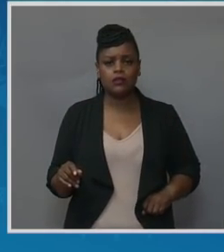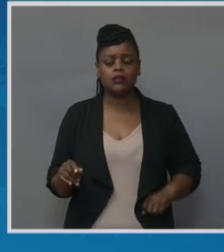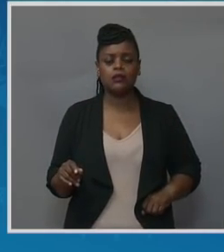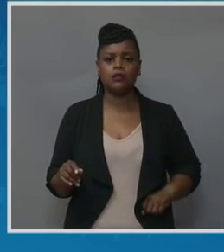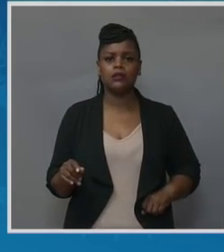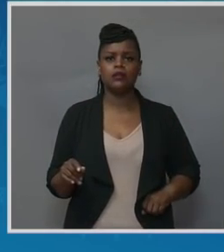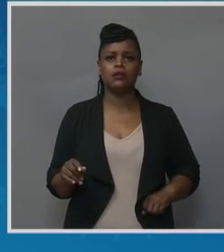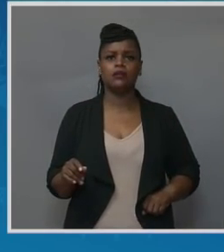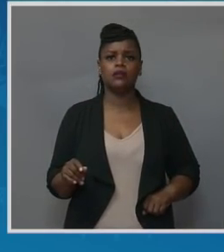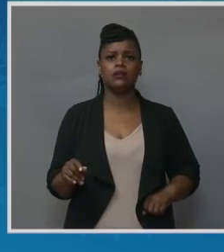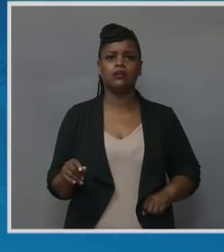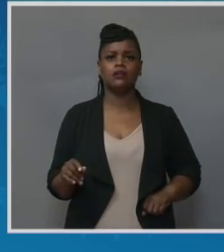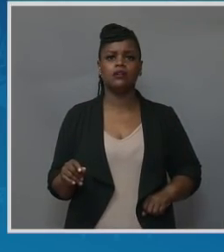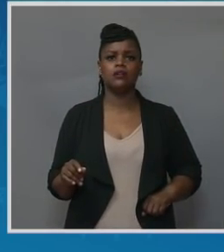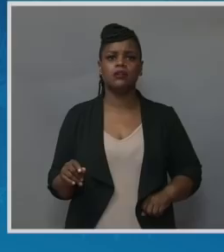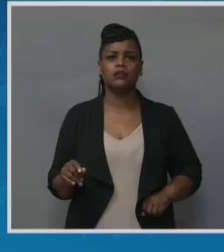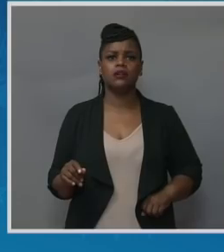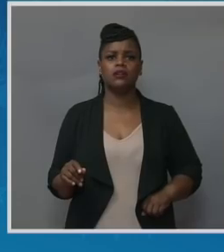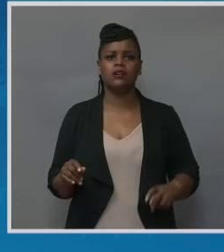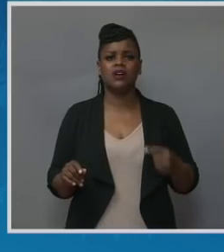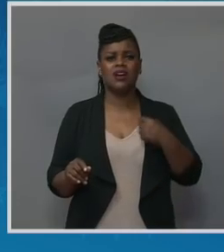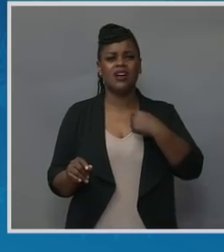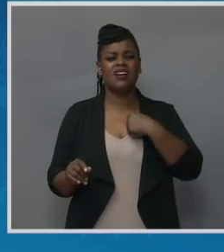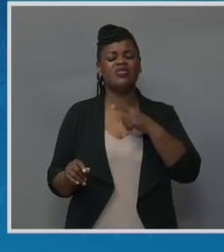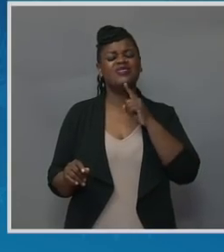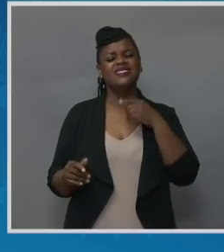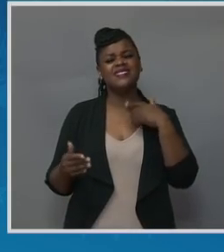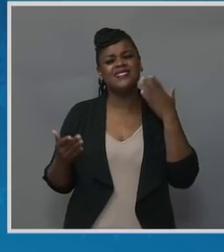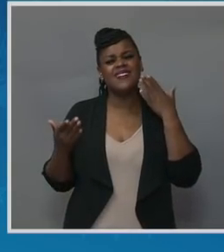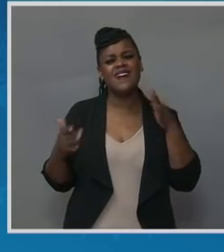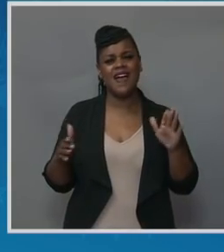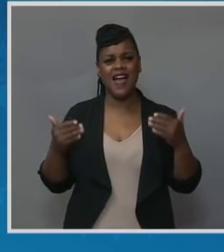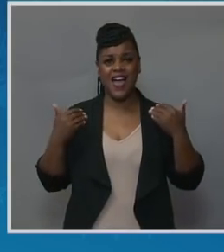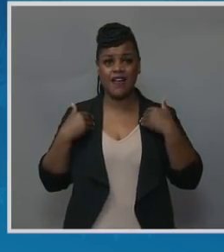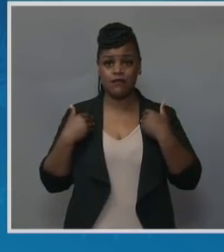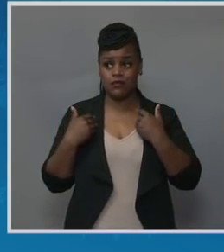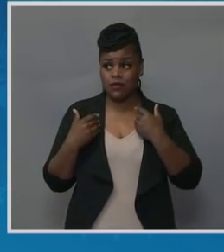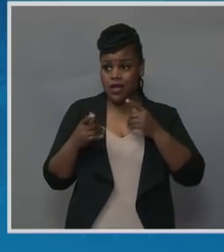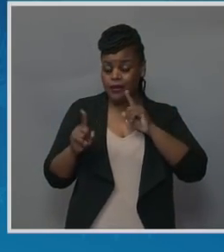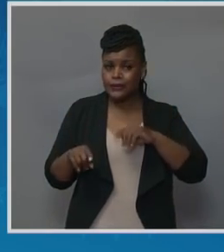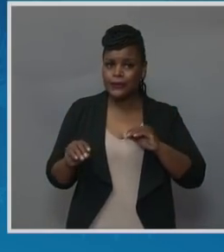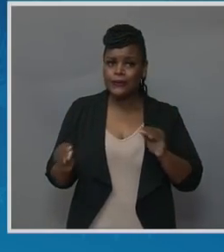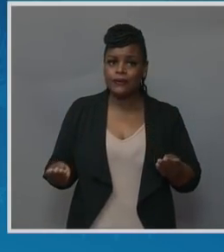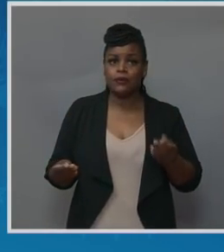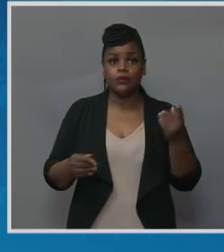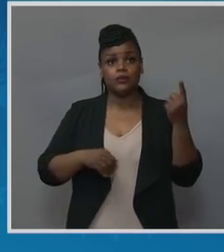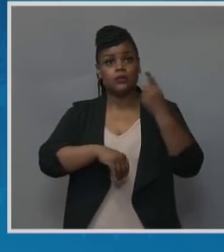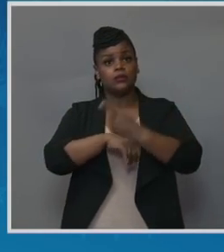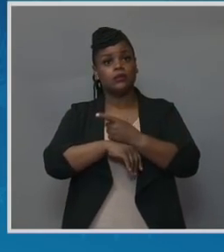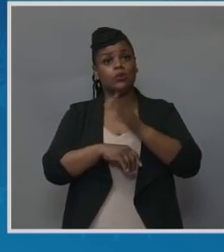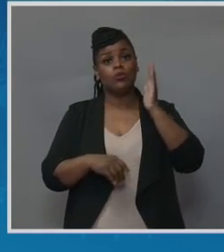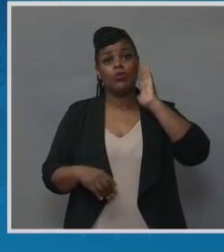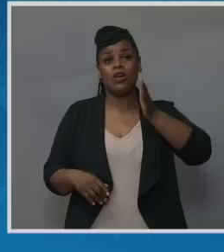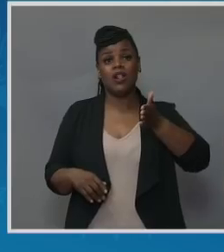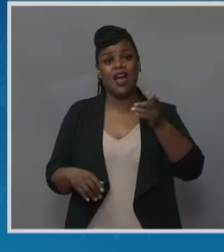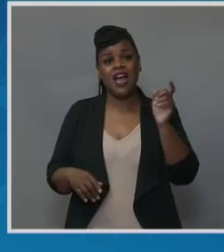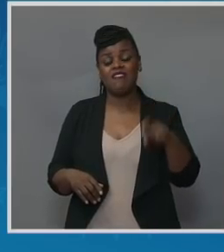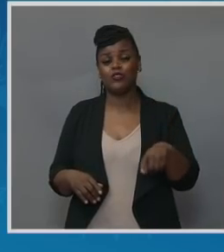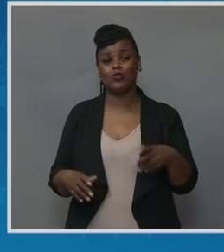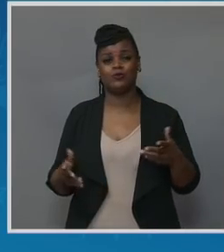This is one of the things that plagued me daily. One day, we will have to answer some of these questions to her son, Jai.